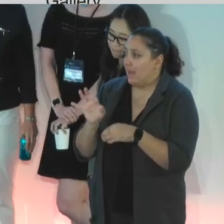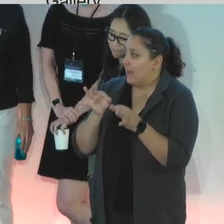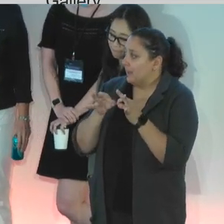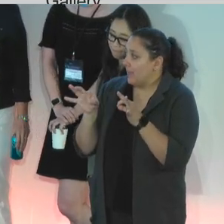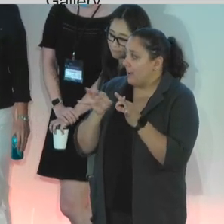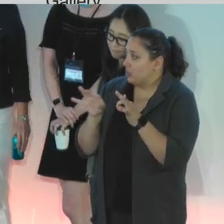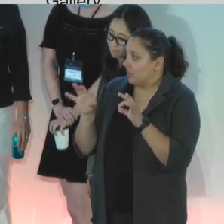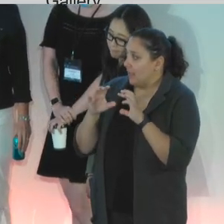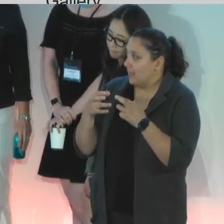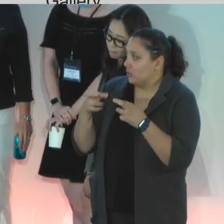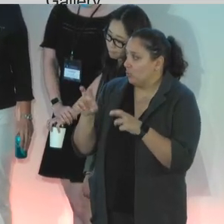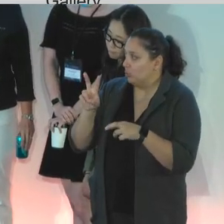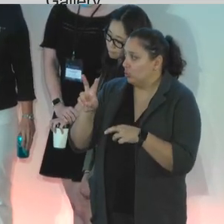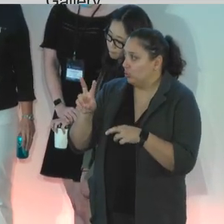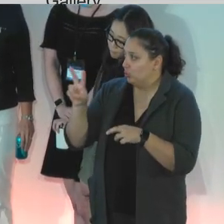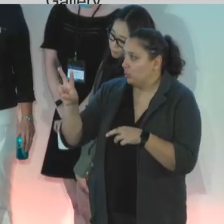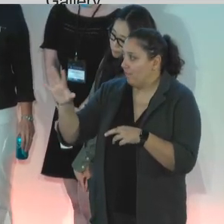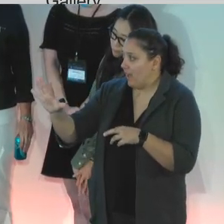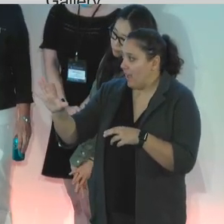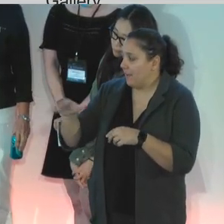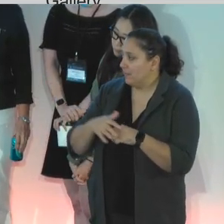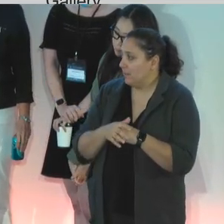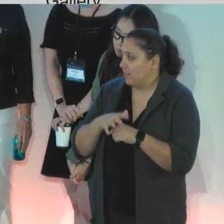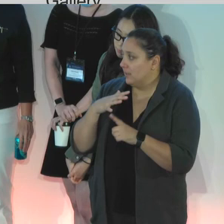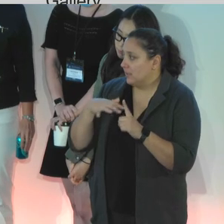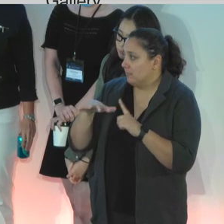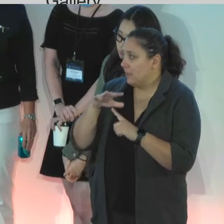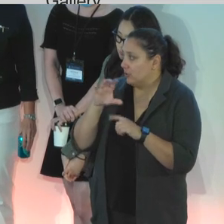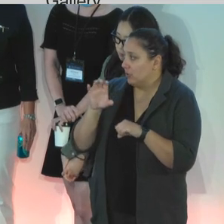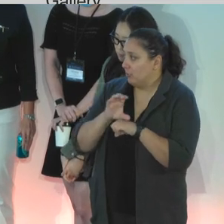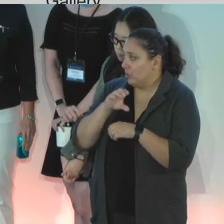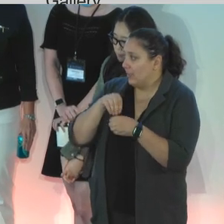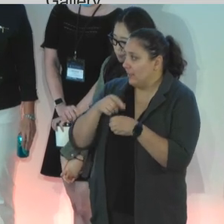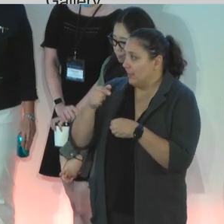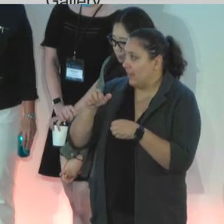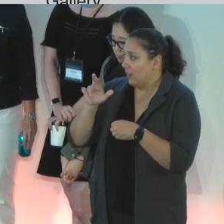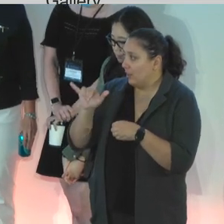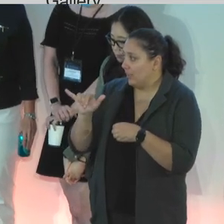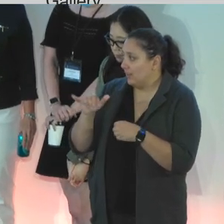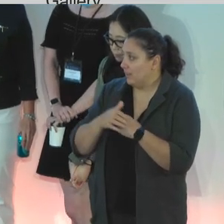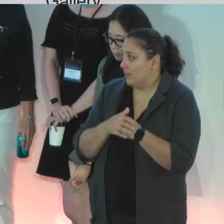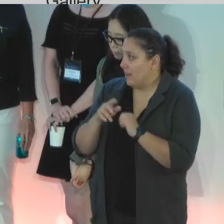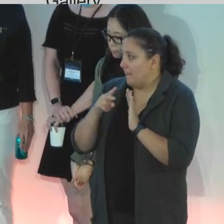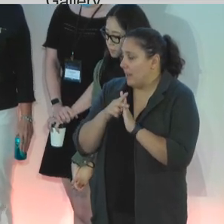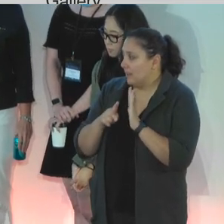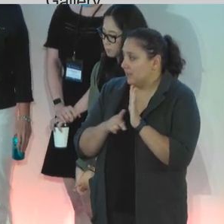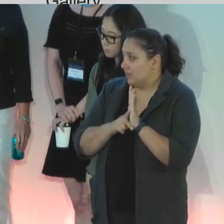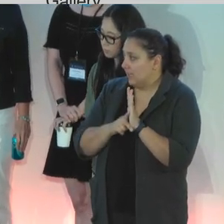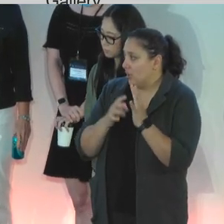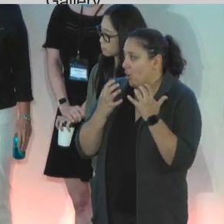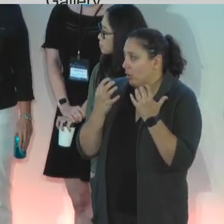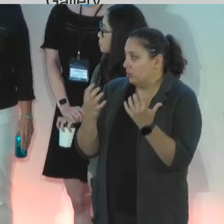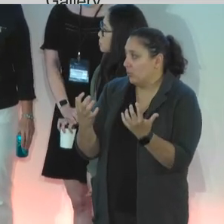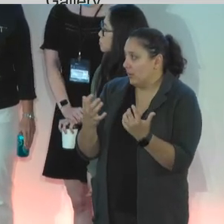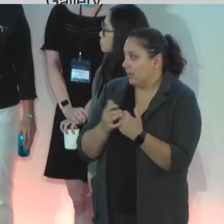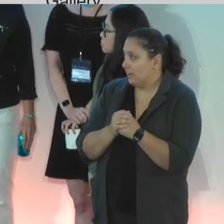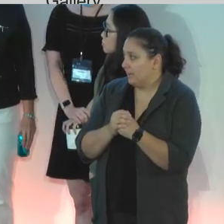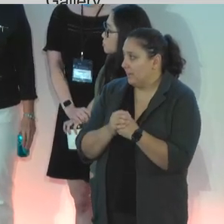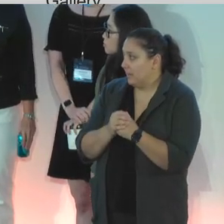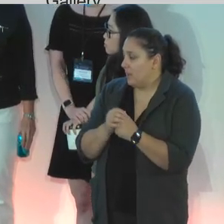classroom 225, spatial computing and data in the gallery, policy in the auditorium here,